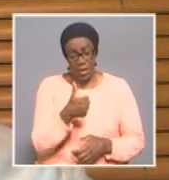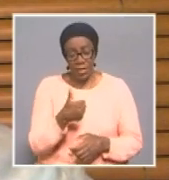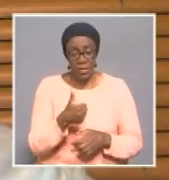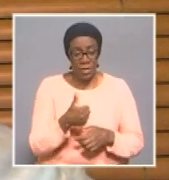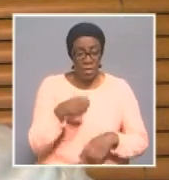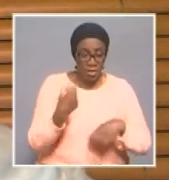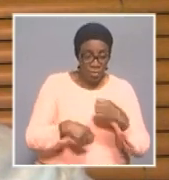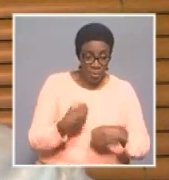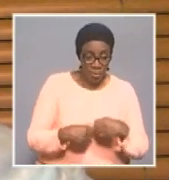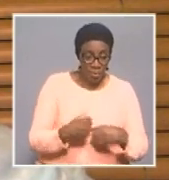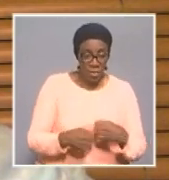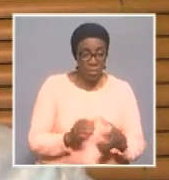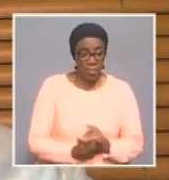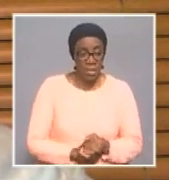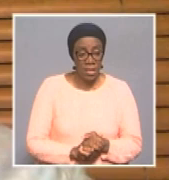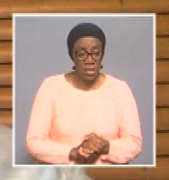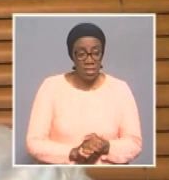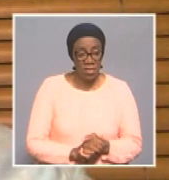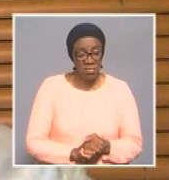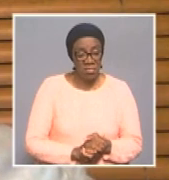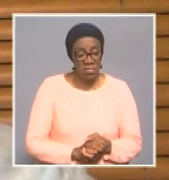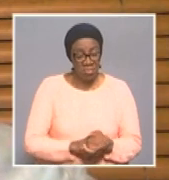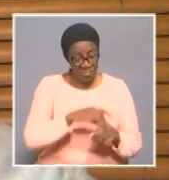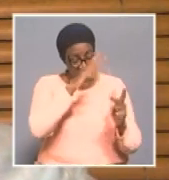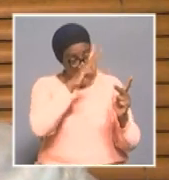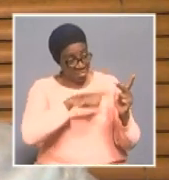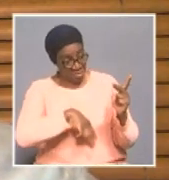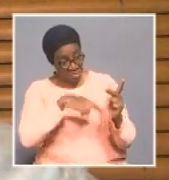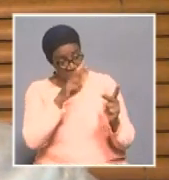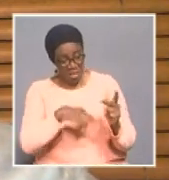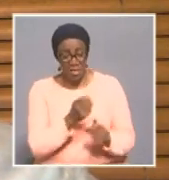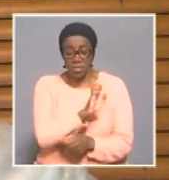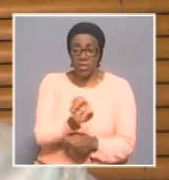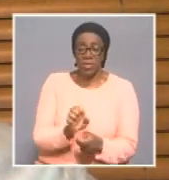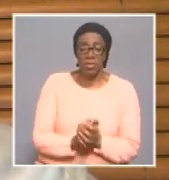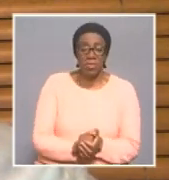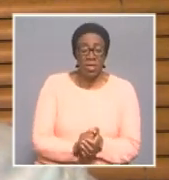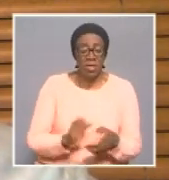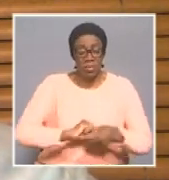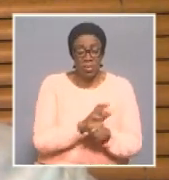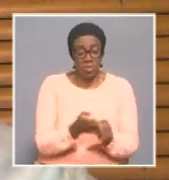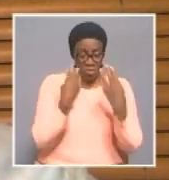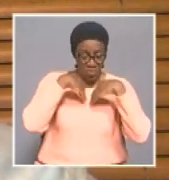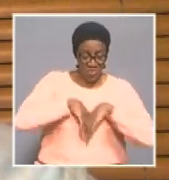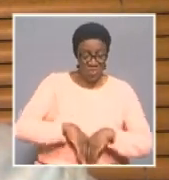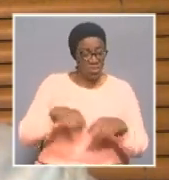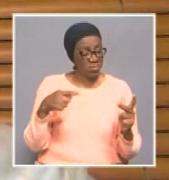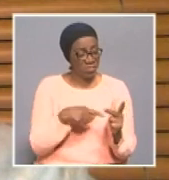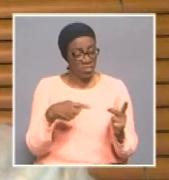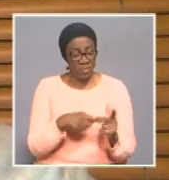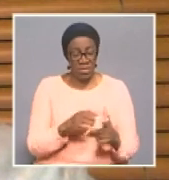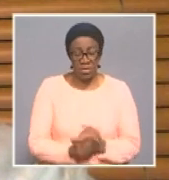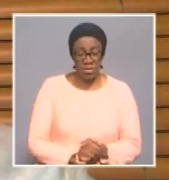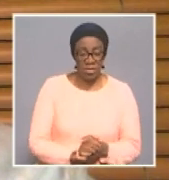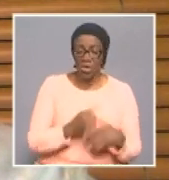That we do not need to sterilize people that have tested COVID-19 positive. Because this is just a